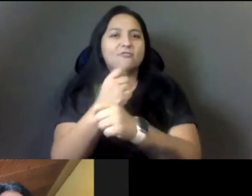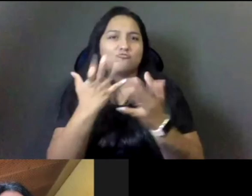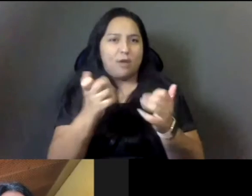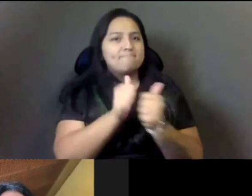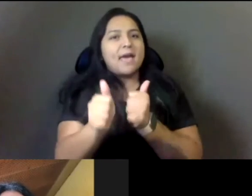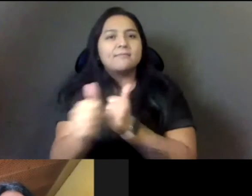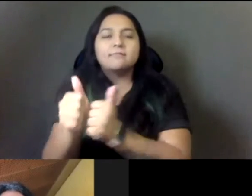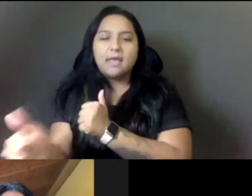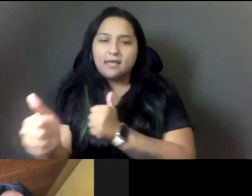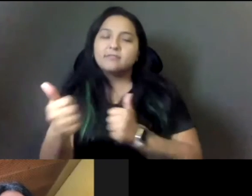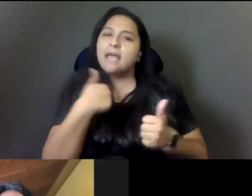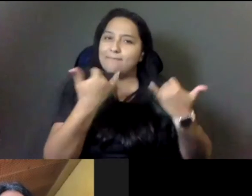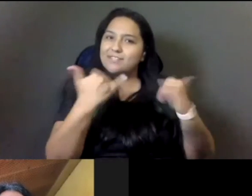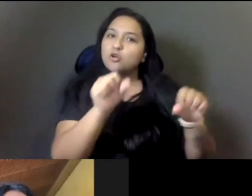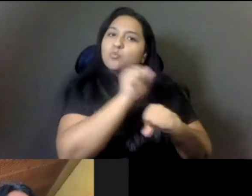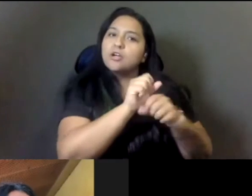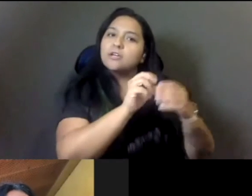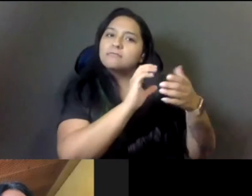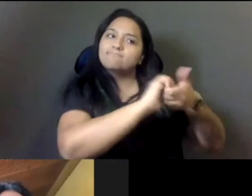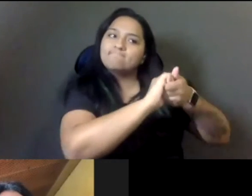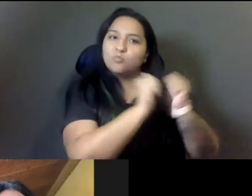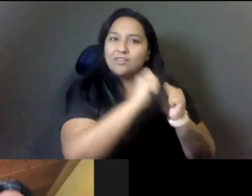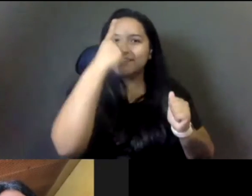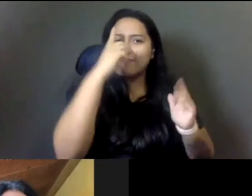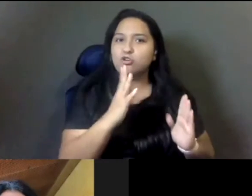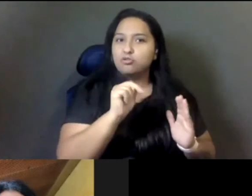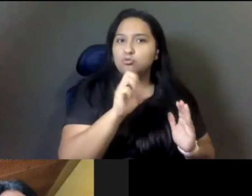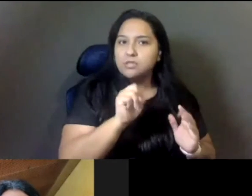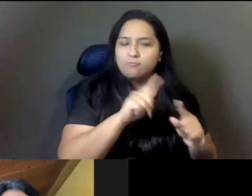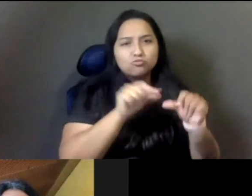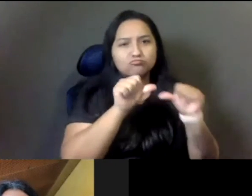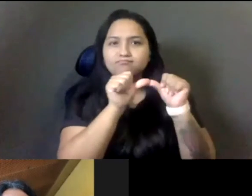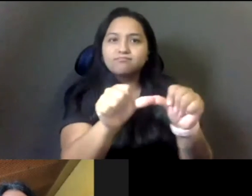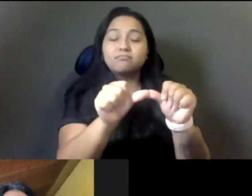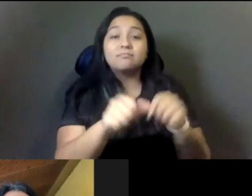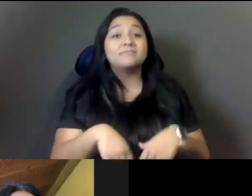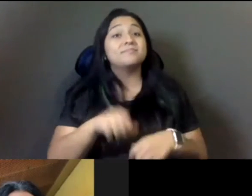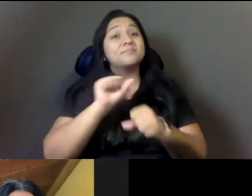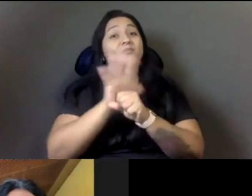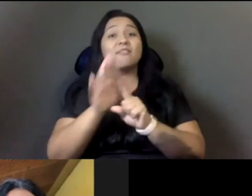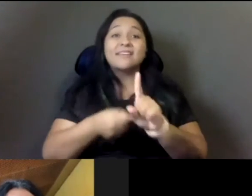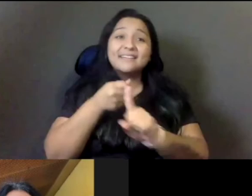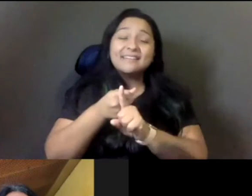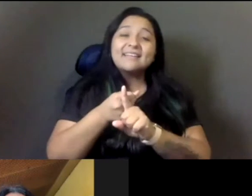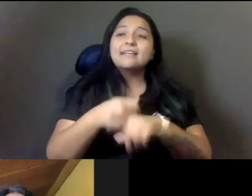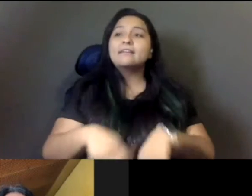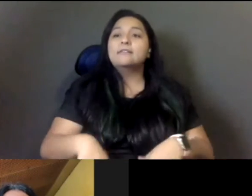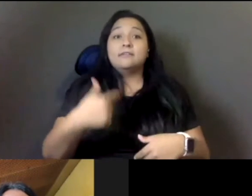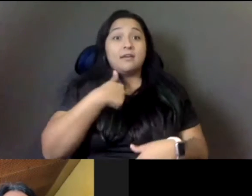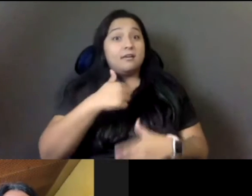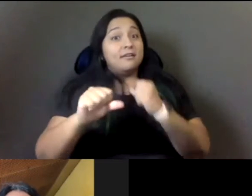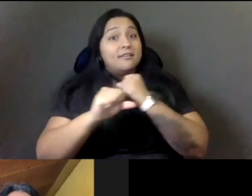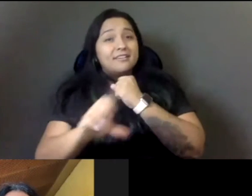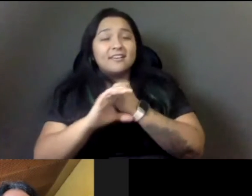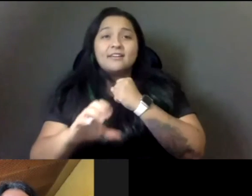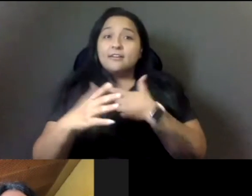opportunity, uh, to move forward. And if I learned anything from the pandemic and running a campaign, a really, really tough campaign, uh, you